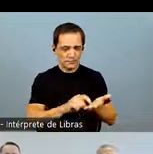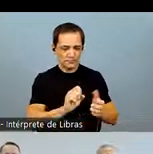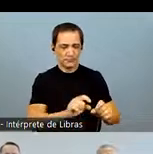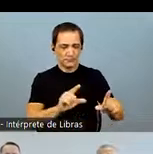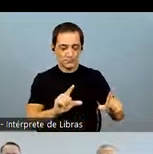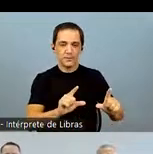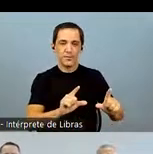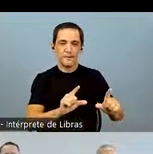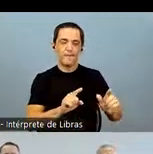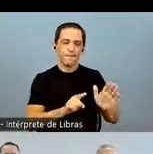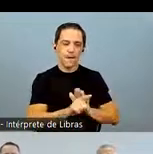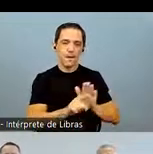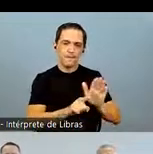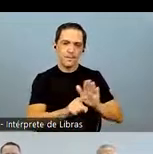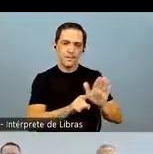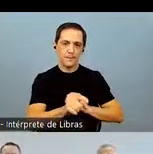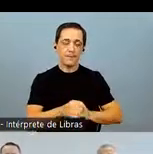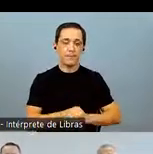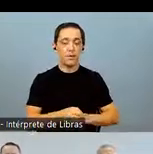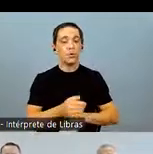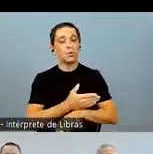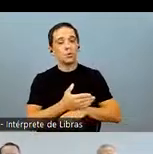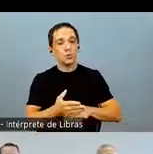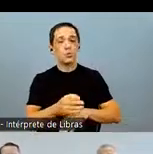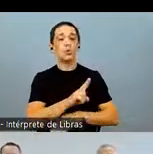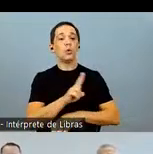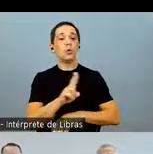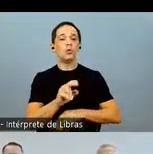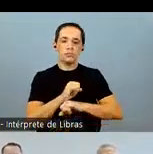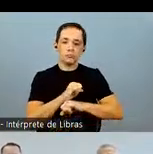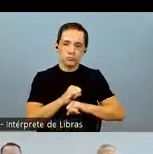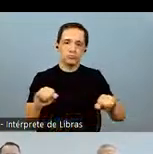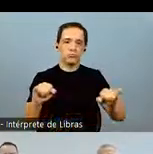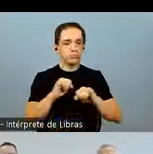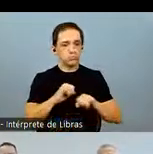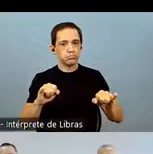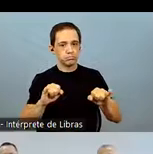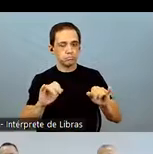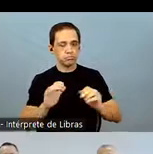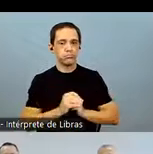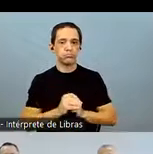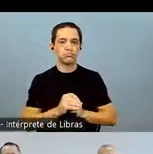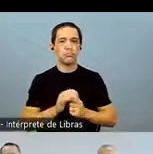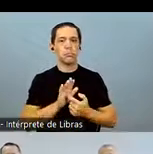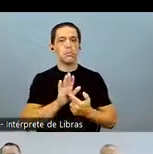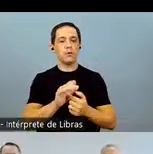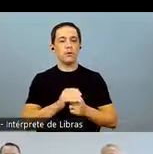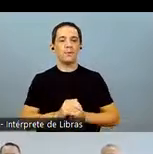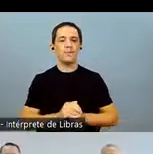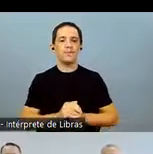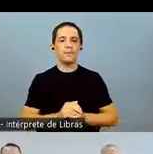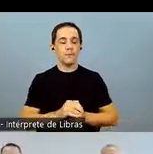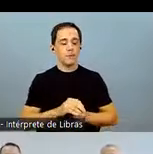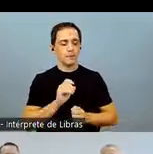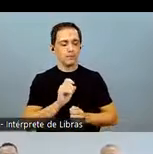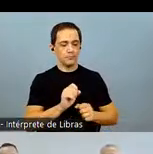button in the lower part of your screen. Your names will be announced so that you can ask your question in